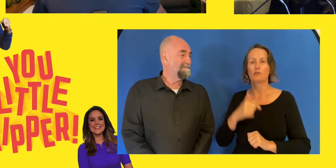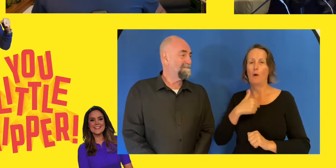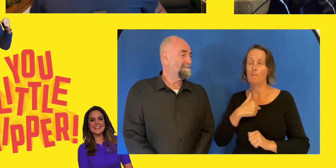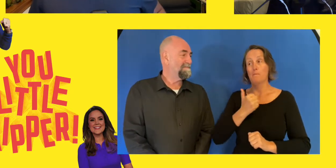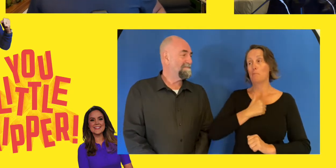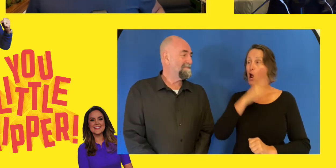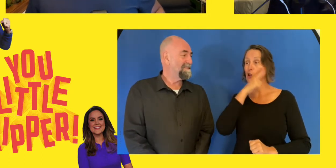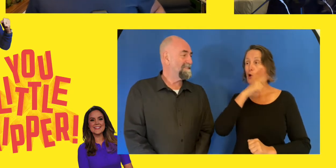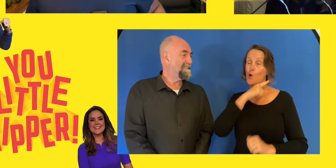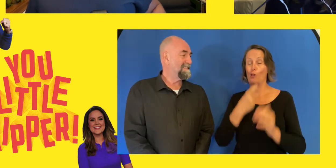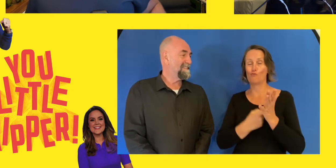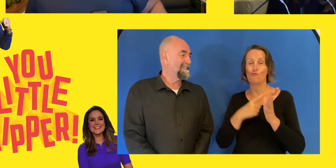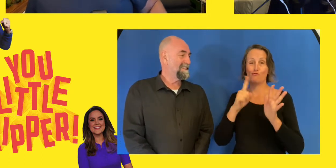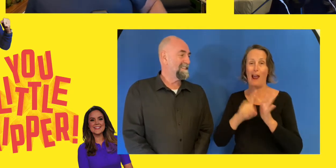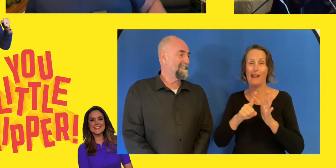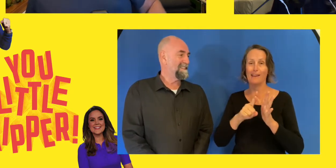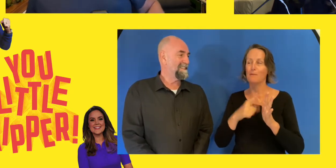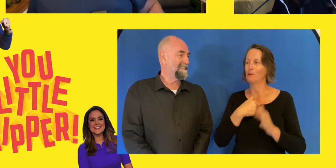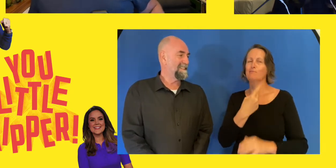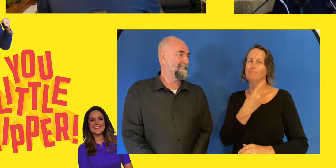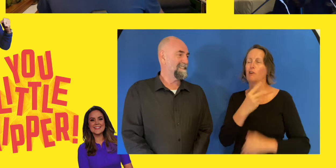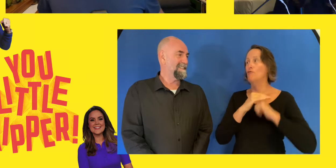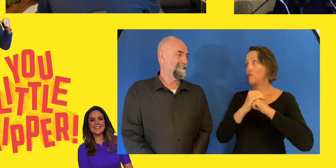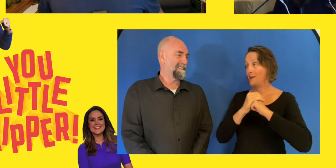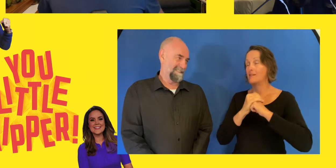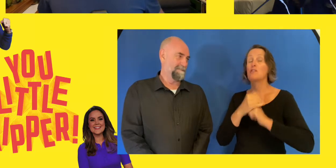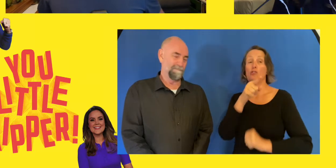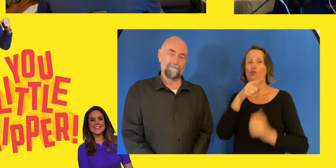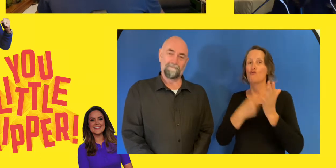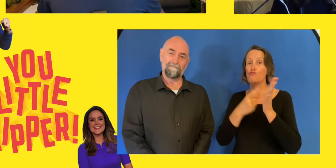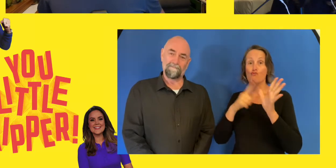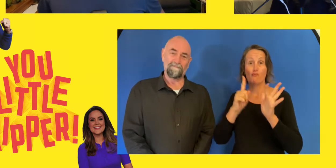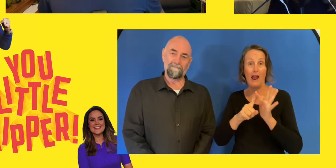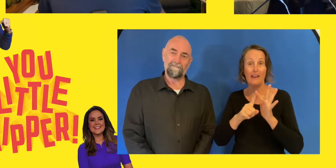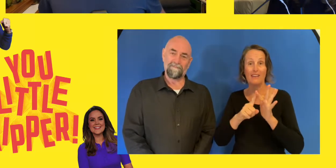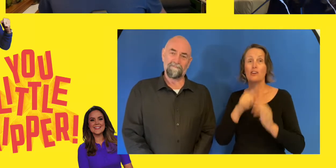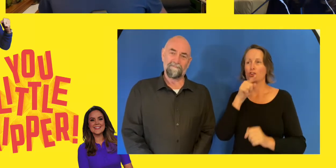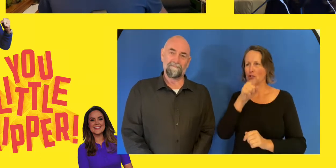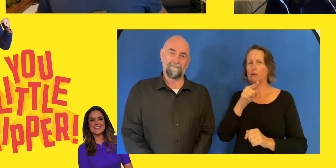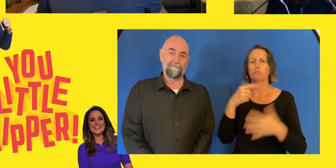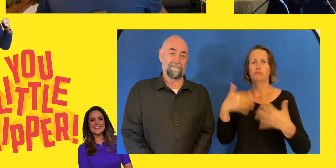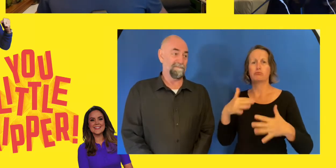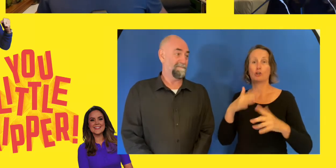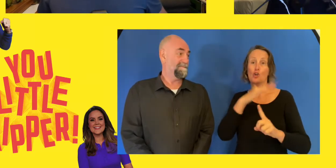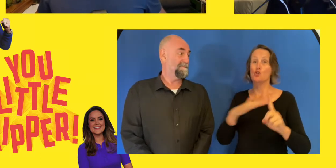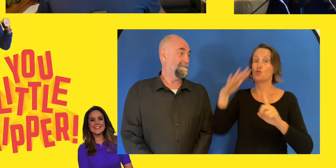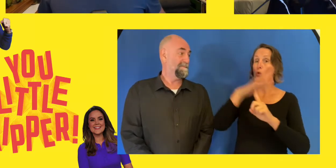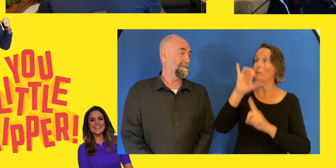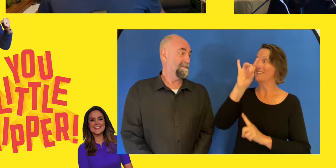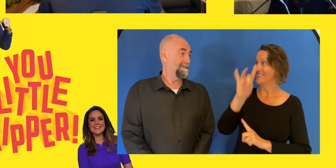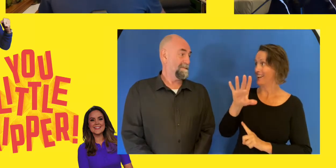as I will now refer to her, friend of the pod, my girl Ray, she recorded another top 10 finish at her first